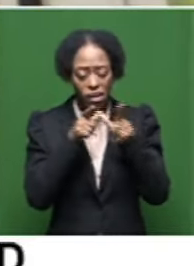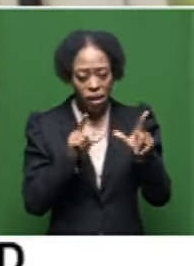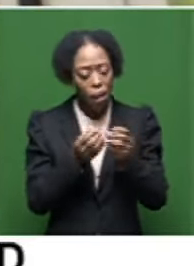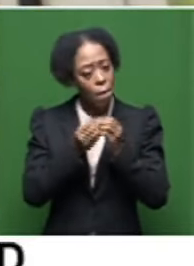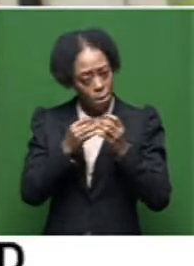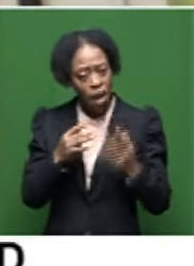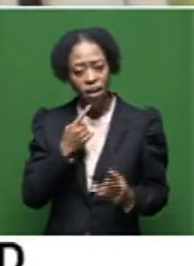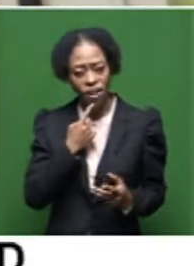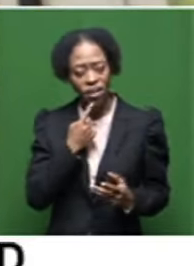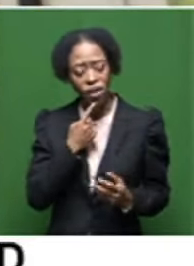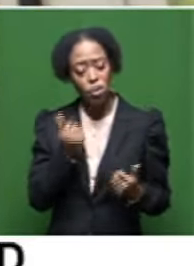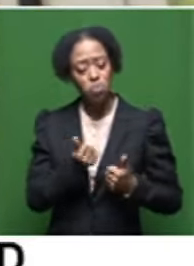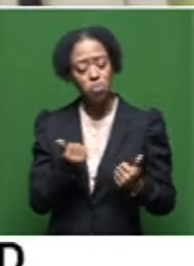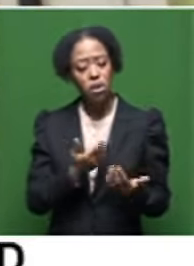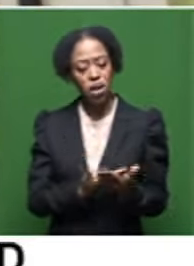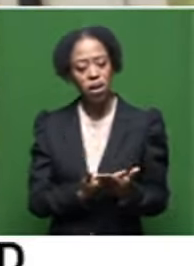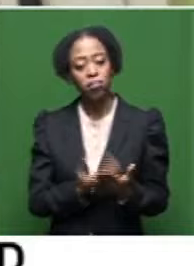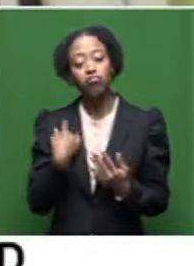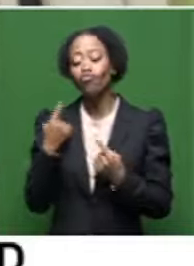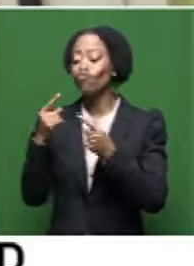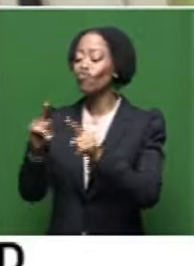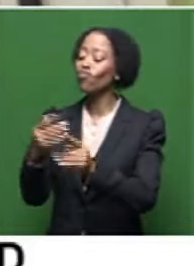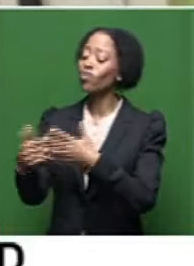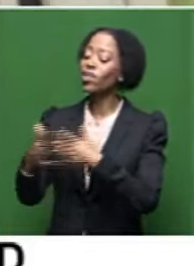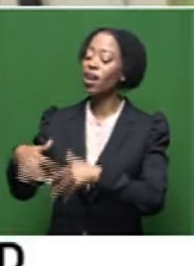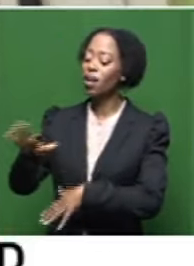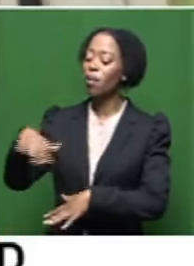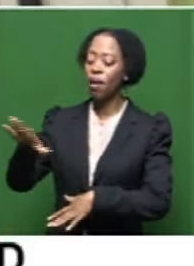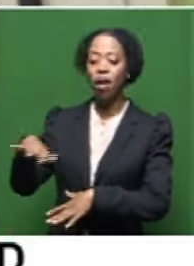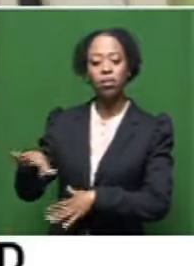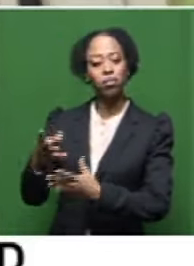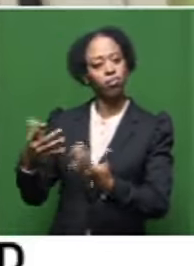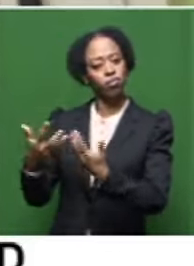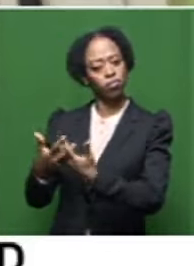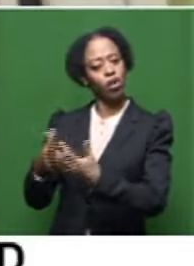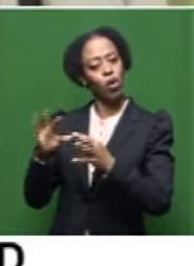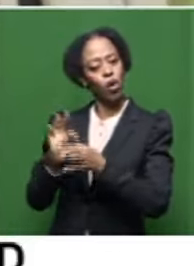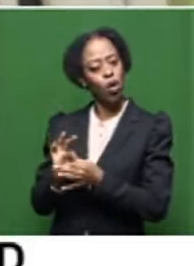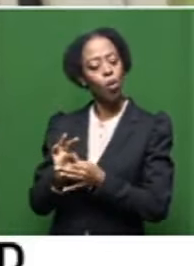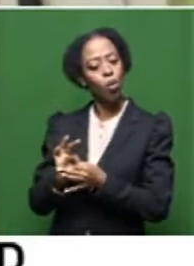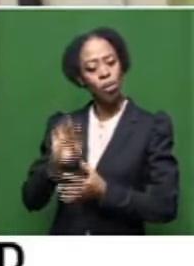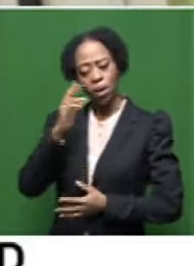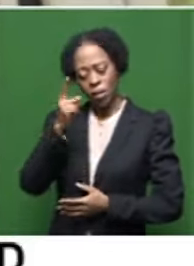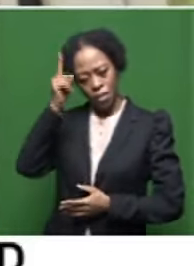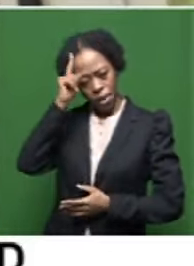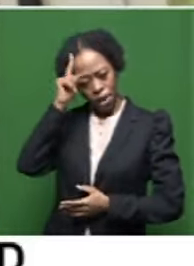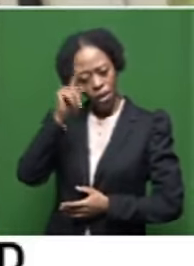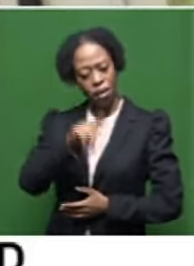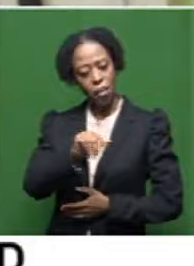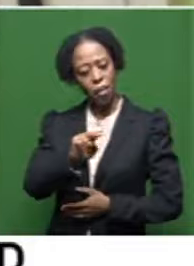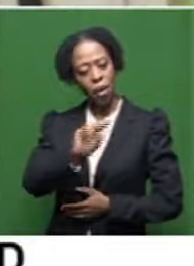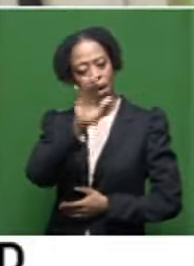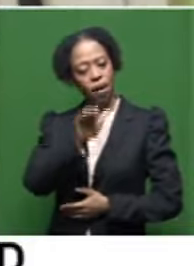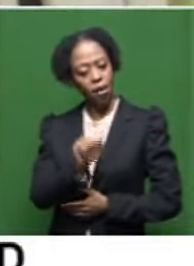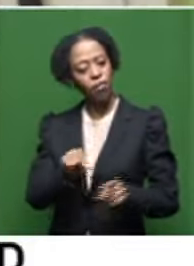our indigenous languages. Brad Dawn could travel to any corner of this country and be at home. He wore his blackness and his pan-African-ness